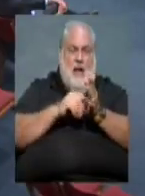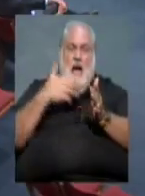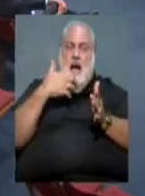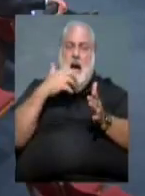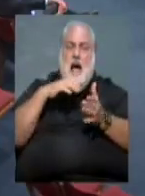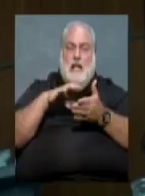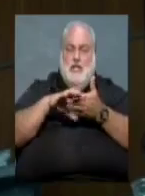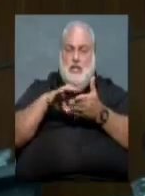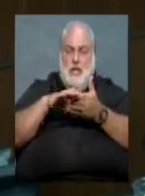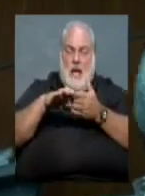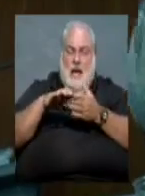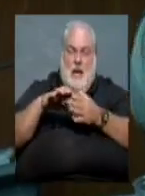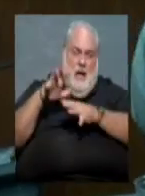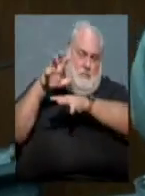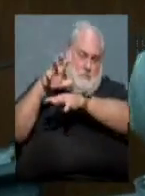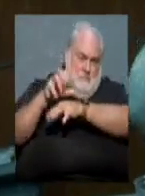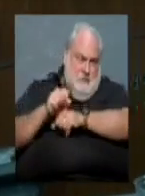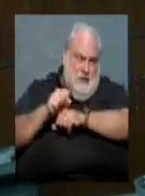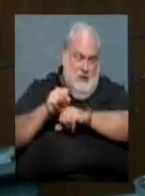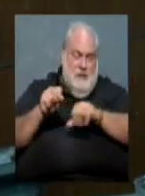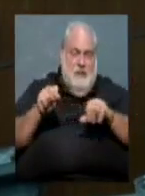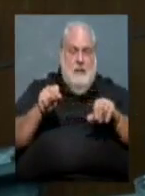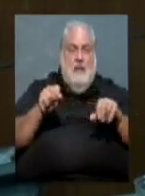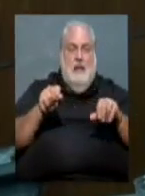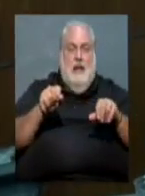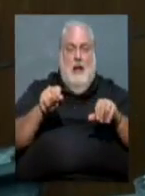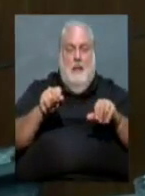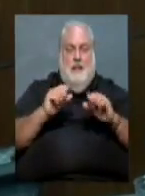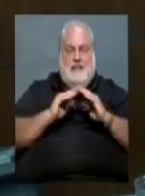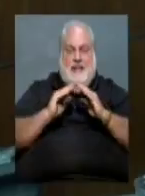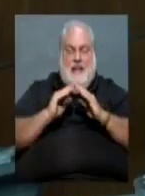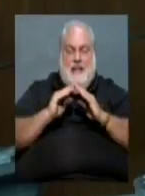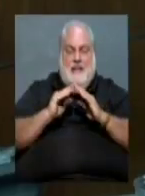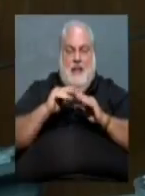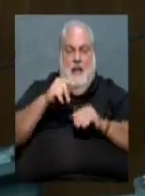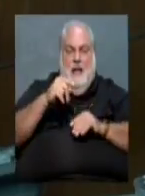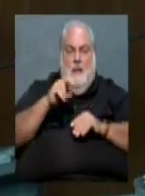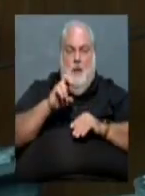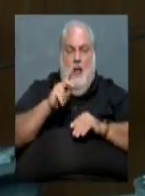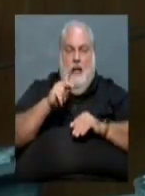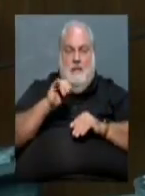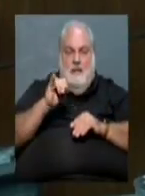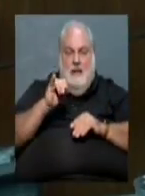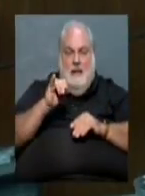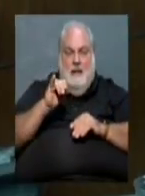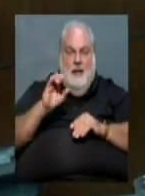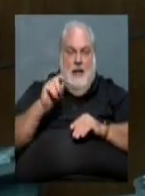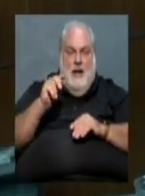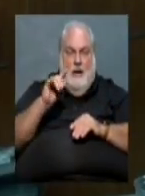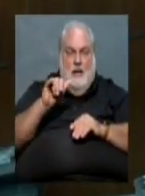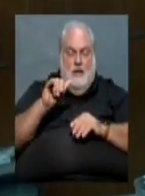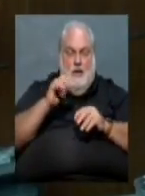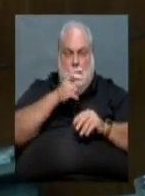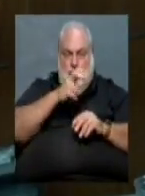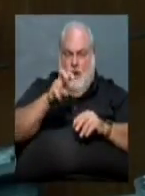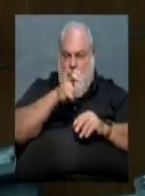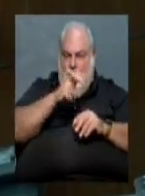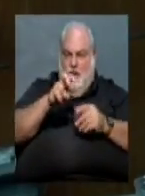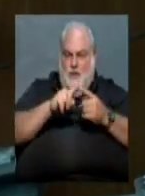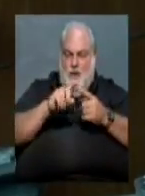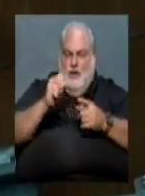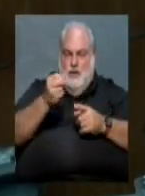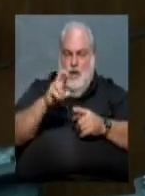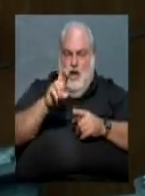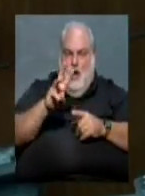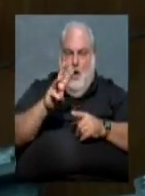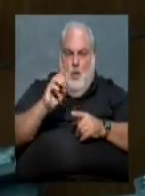practices that serve as an understanding among cities in Placic County to route all those complaints to Sherwood. I got a couple